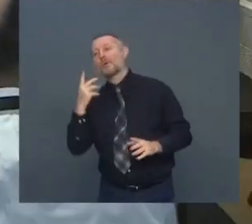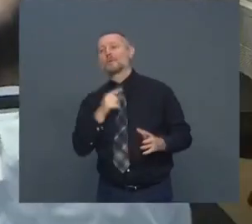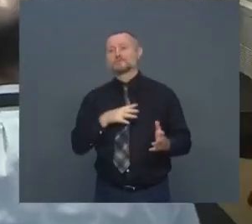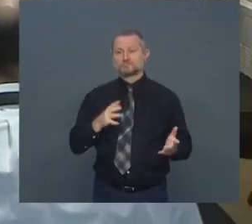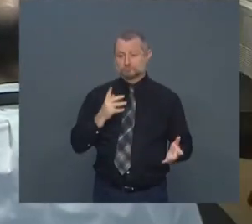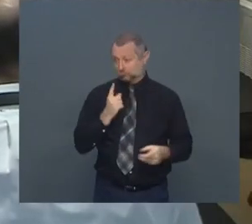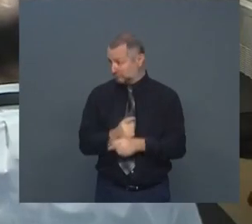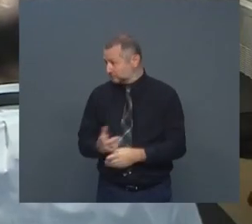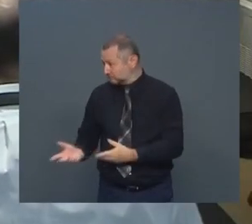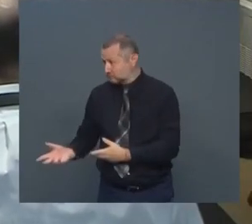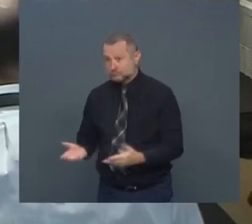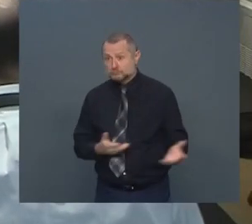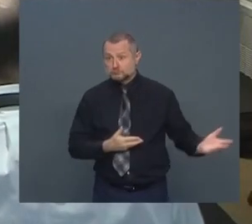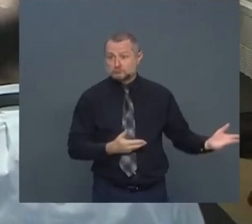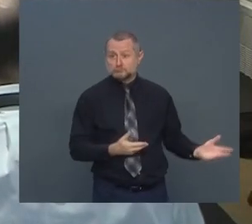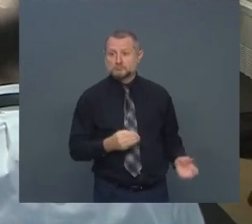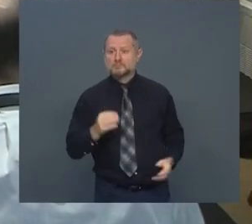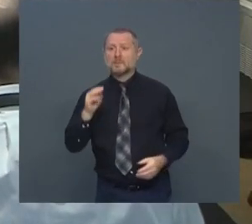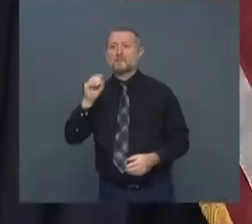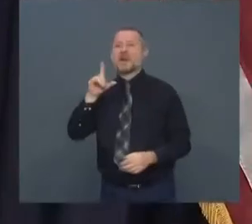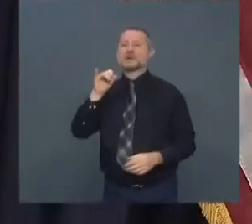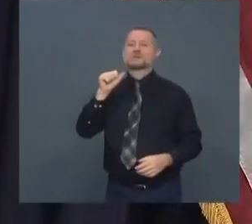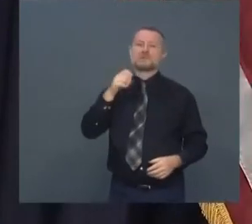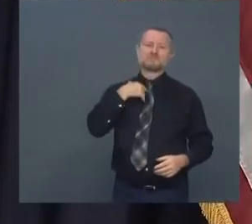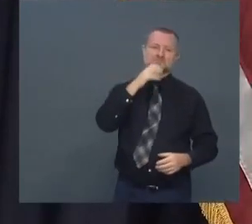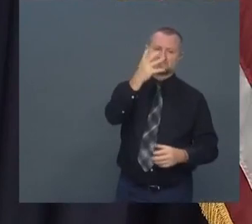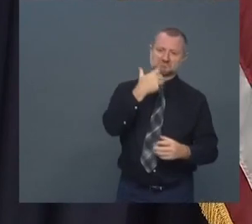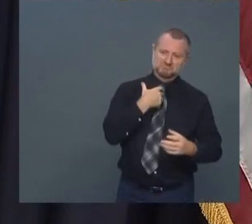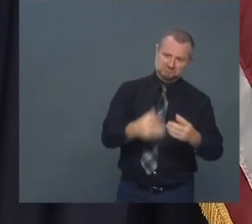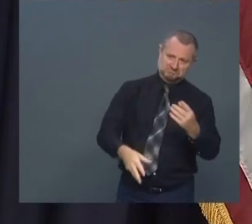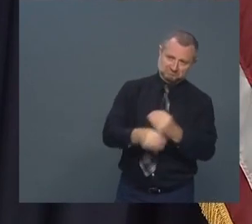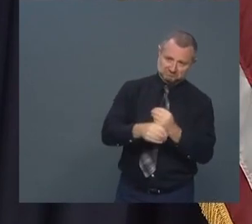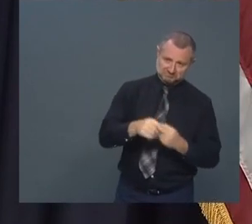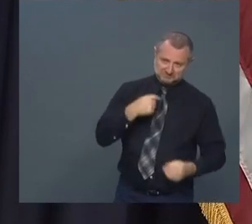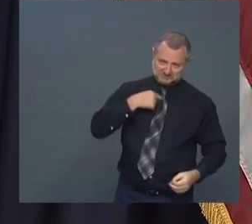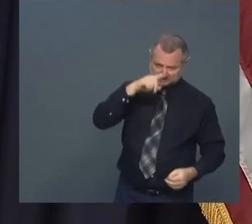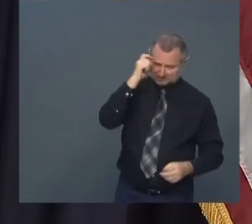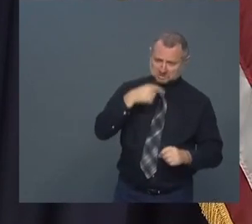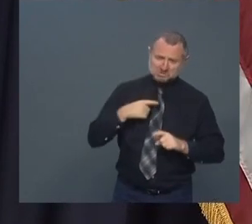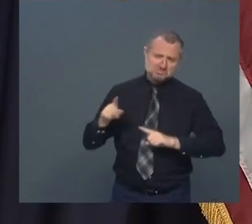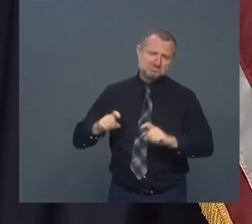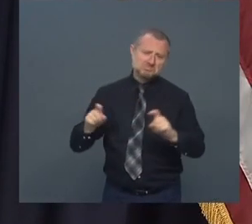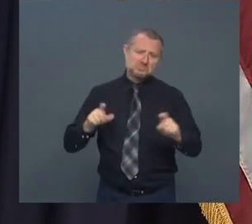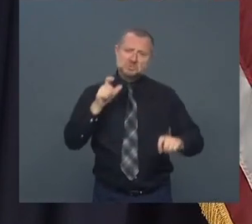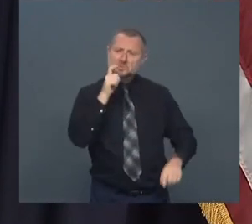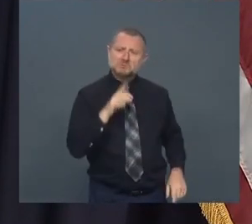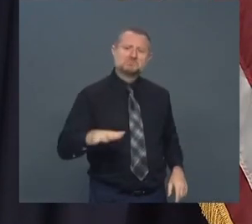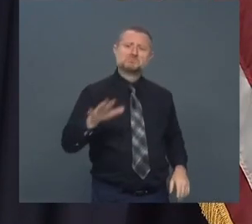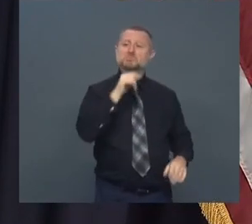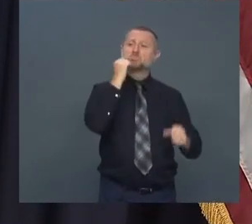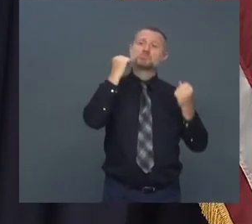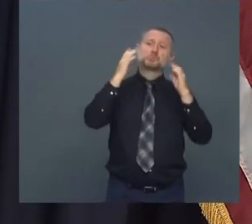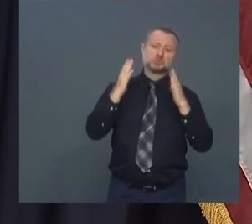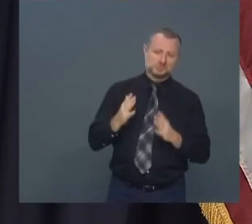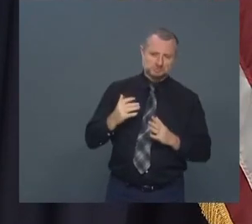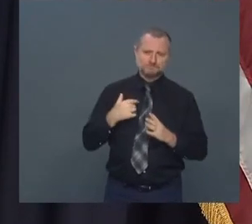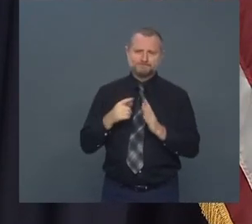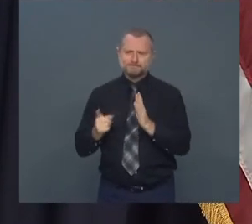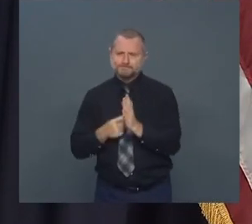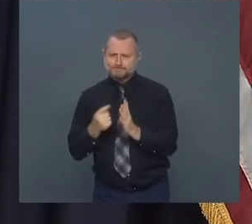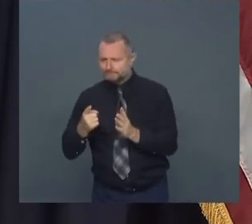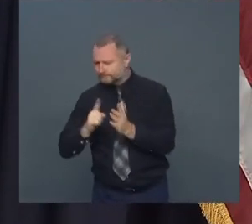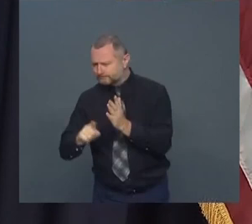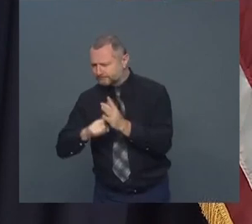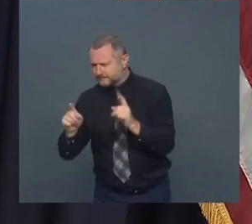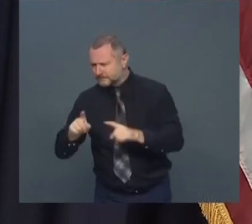And I would just add that if you remember over the summer, we did testing for protesters. We added that as one of the variables that you could then go get tested for. And